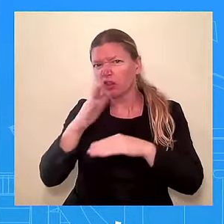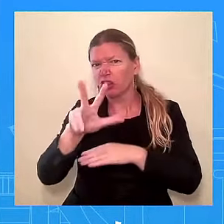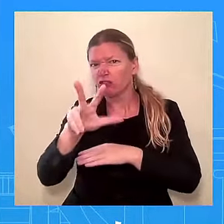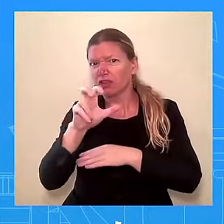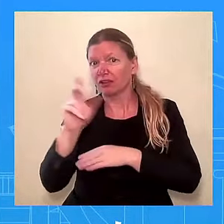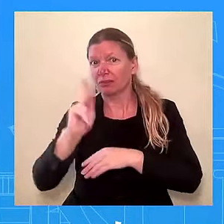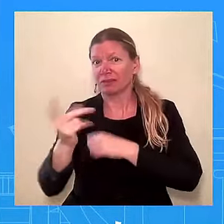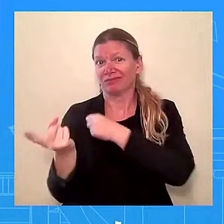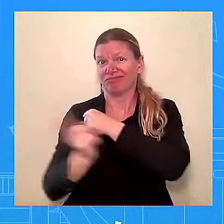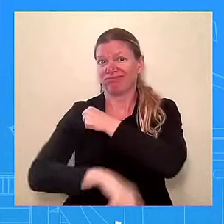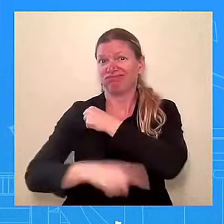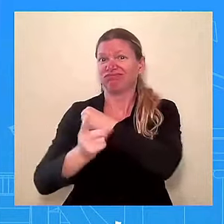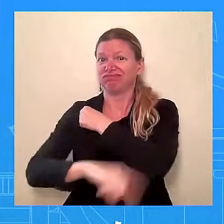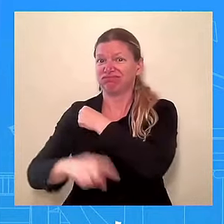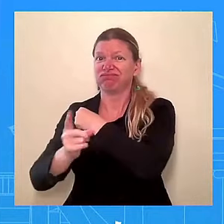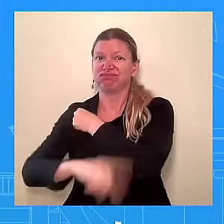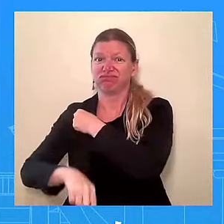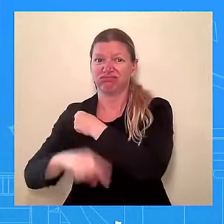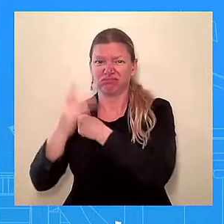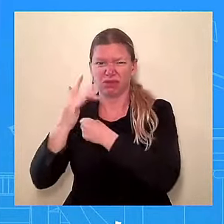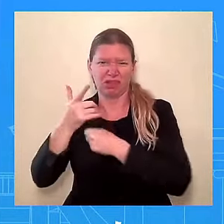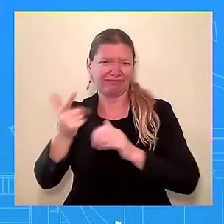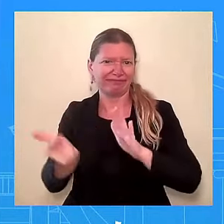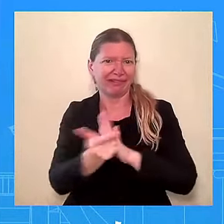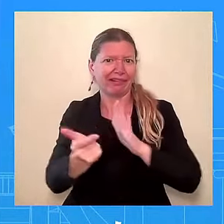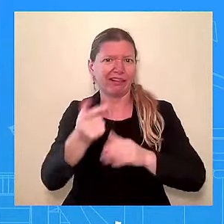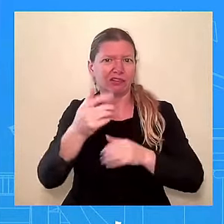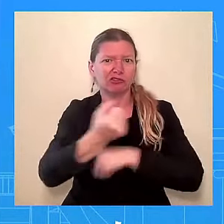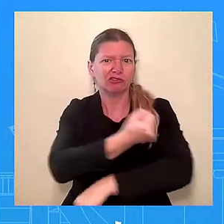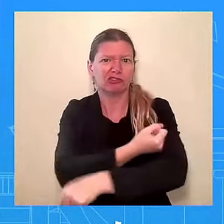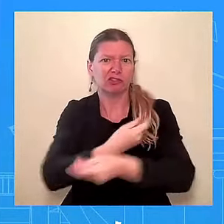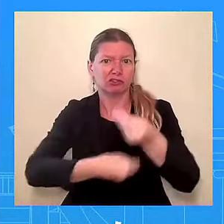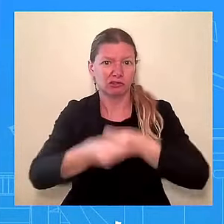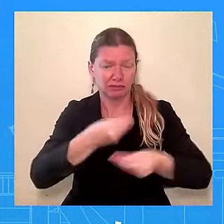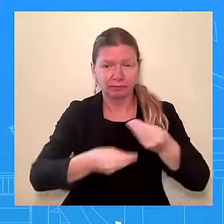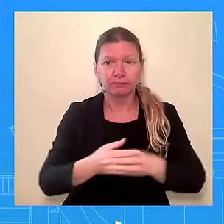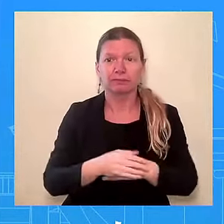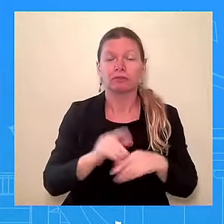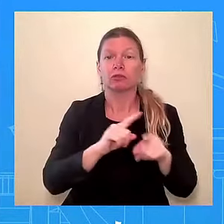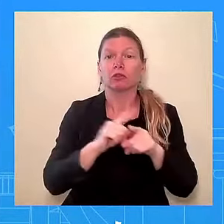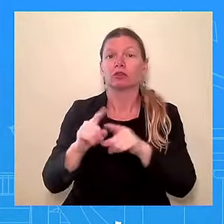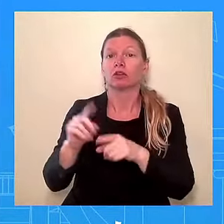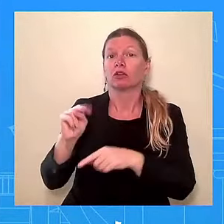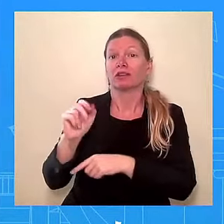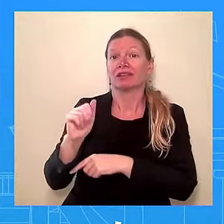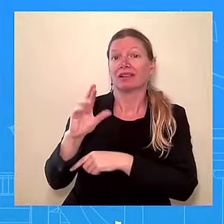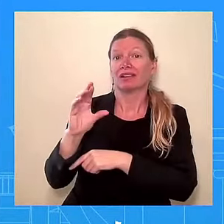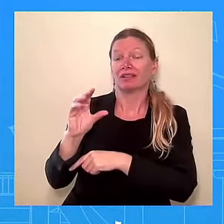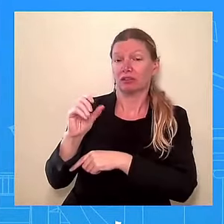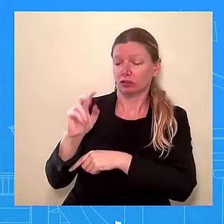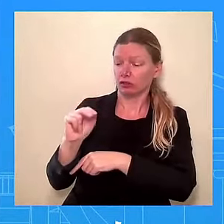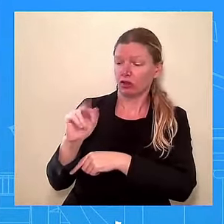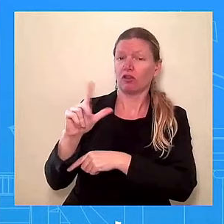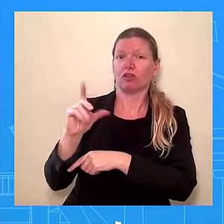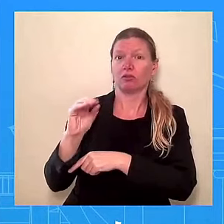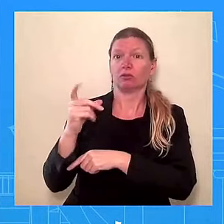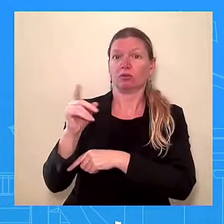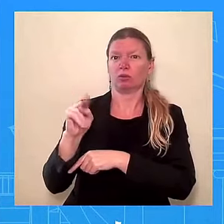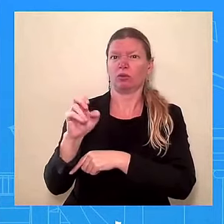naloxone a life-saving opioid overdose reversal medication widely